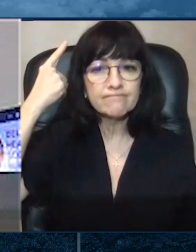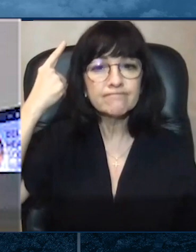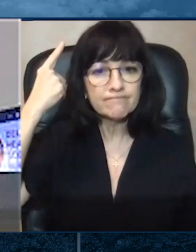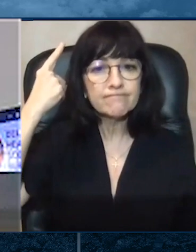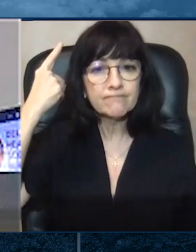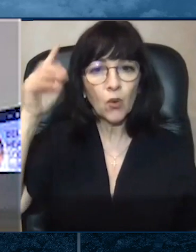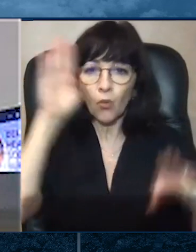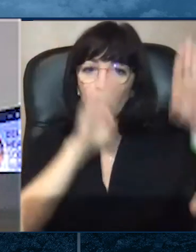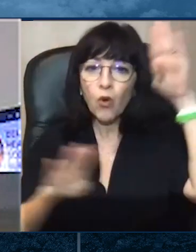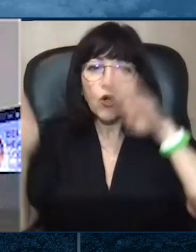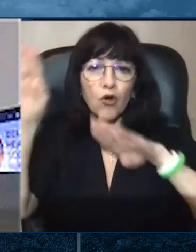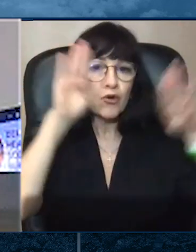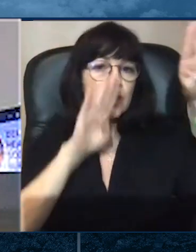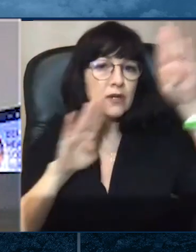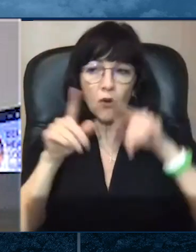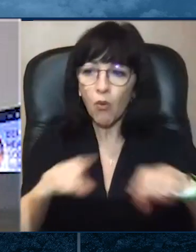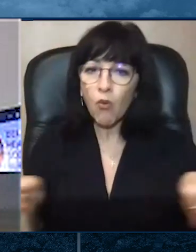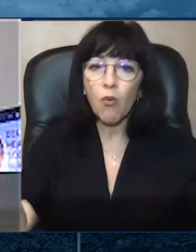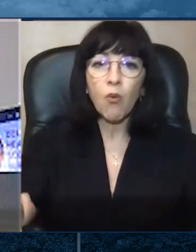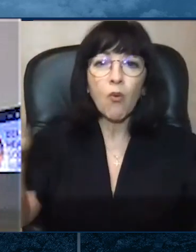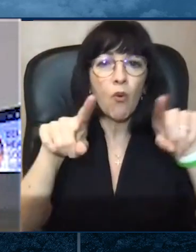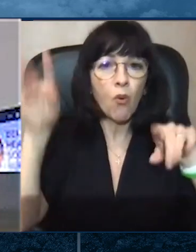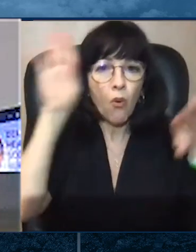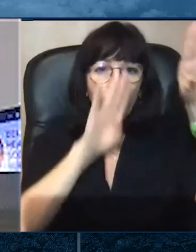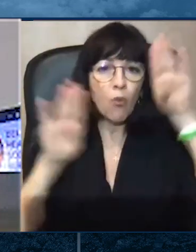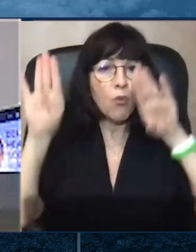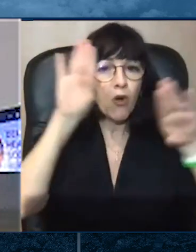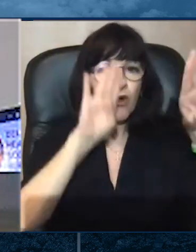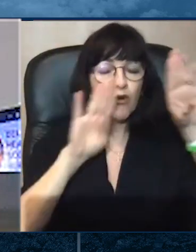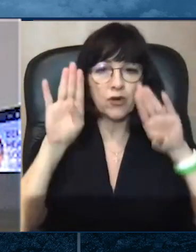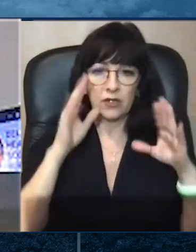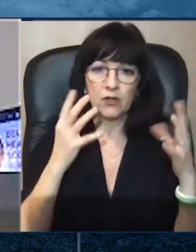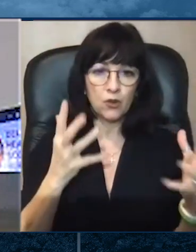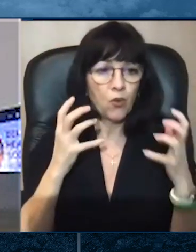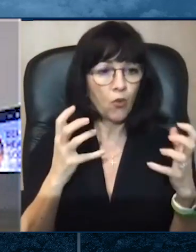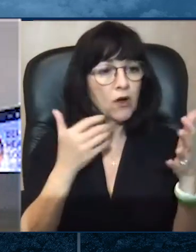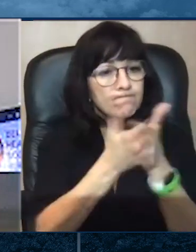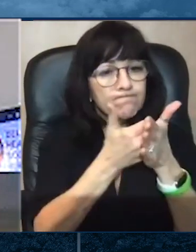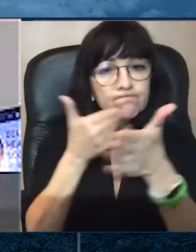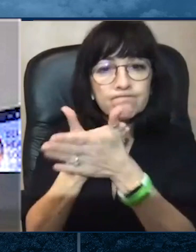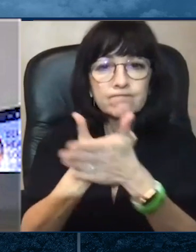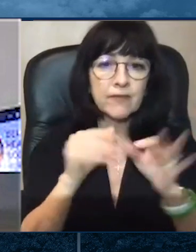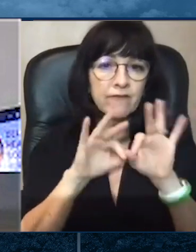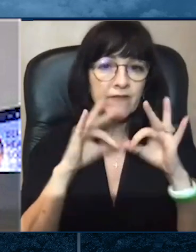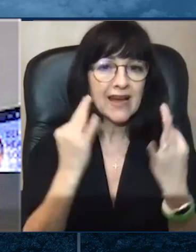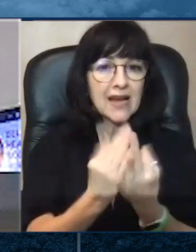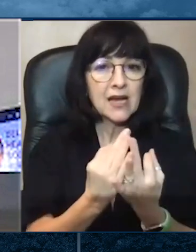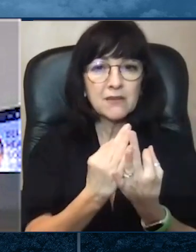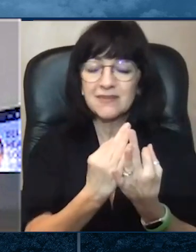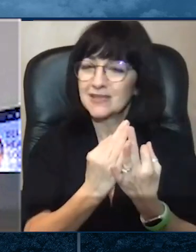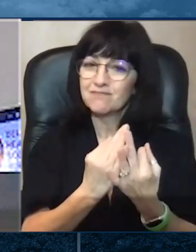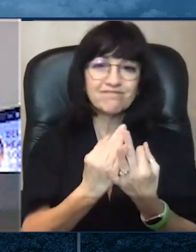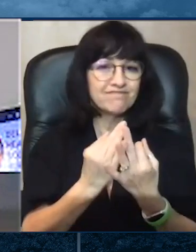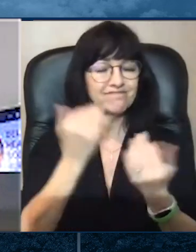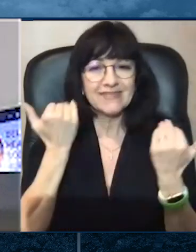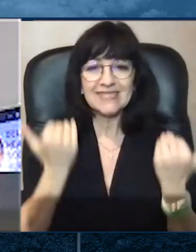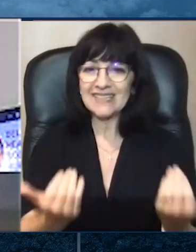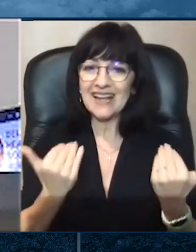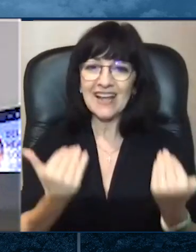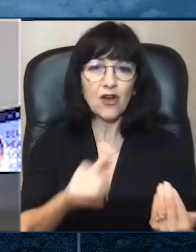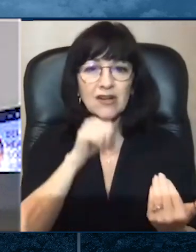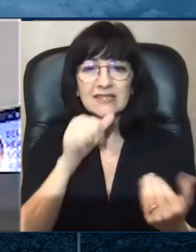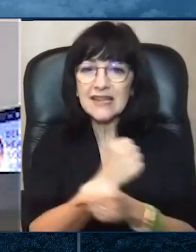en día. Vamos a salir de esta crisis juntos, ofreciendo apoyo a cada